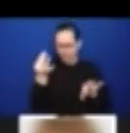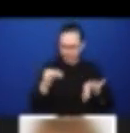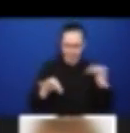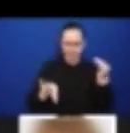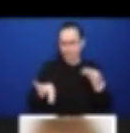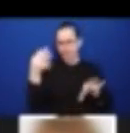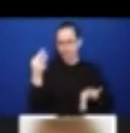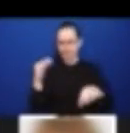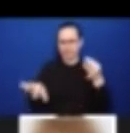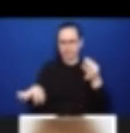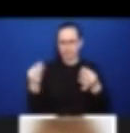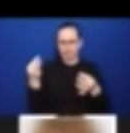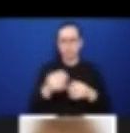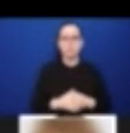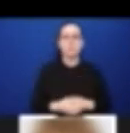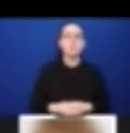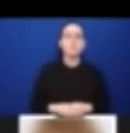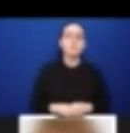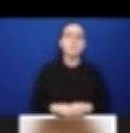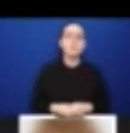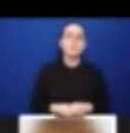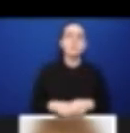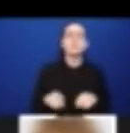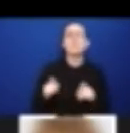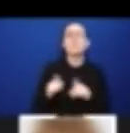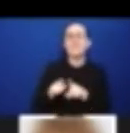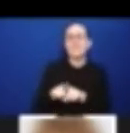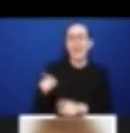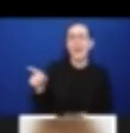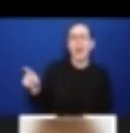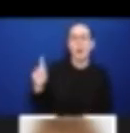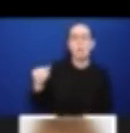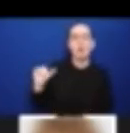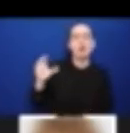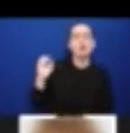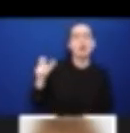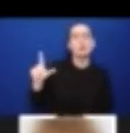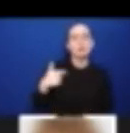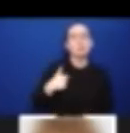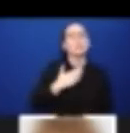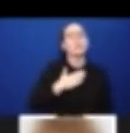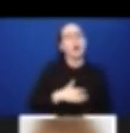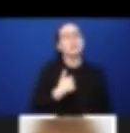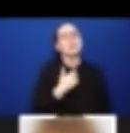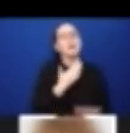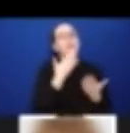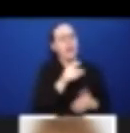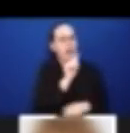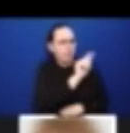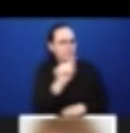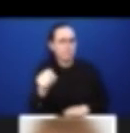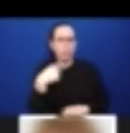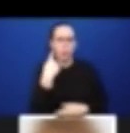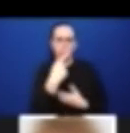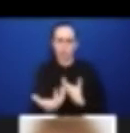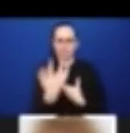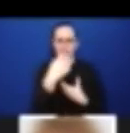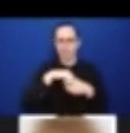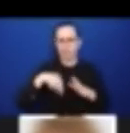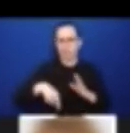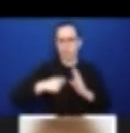and thank everyone who has been involved in this project. And we've benefited so much from having such a diverse group of people